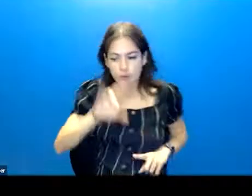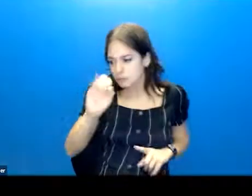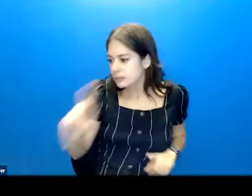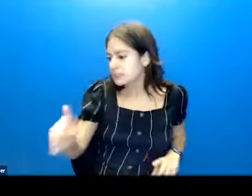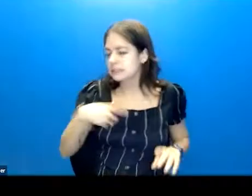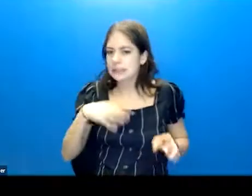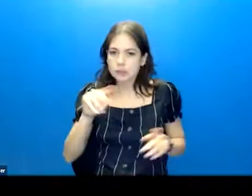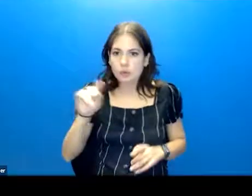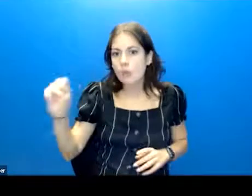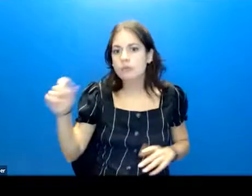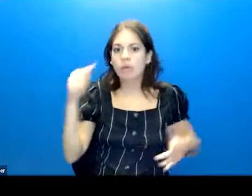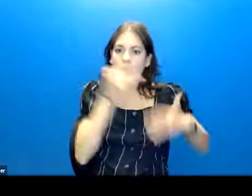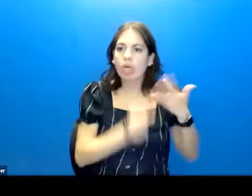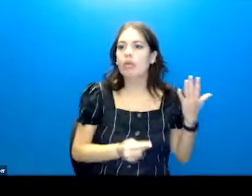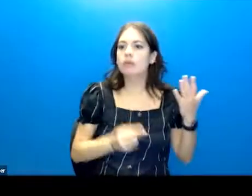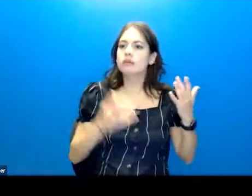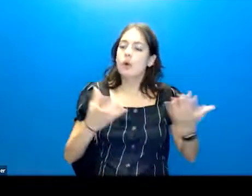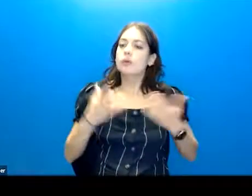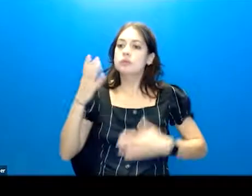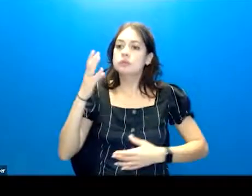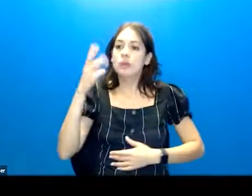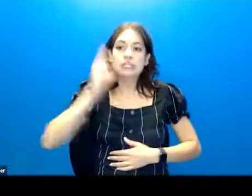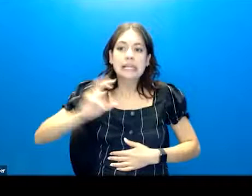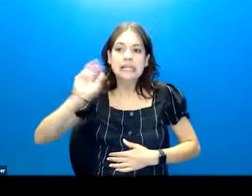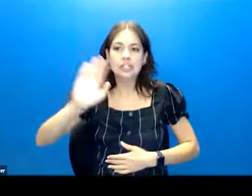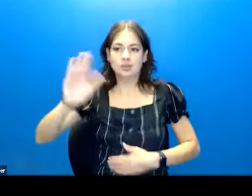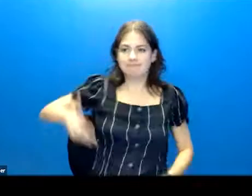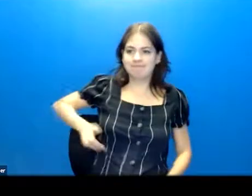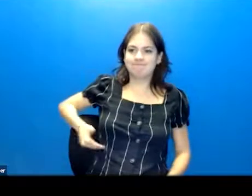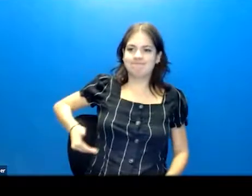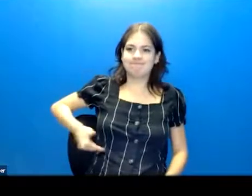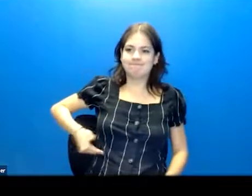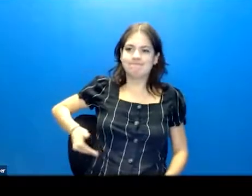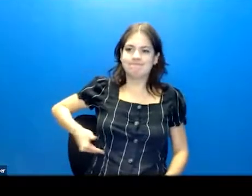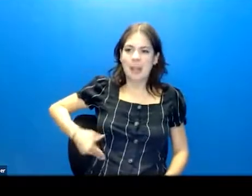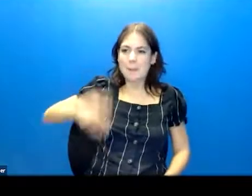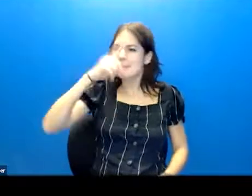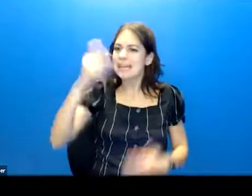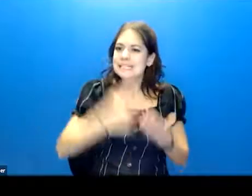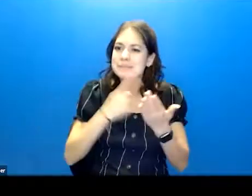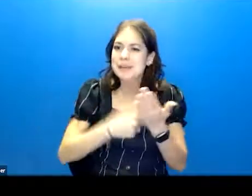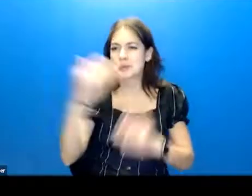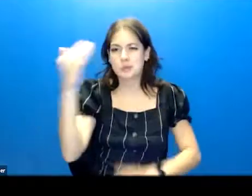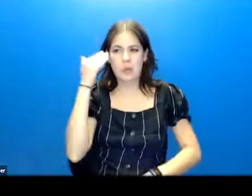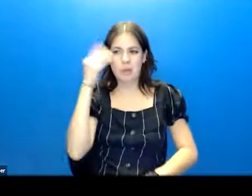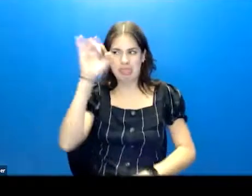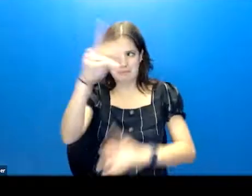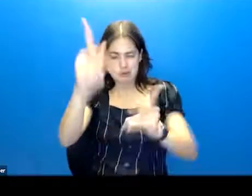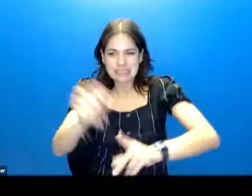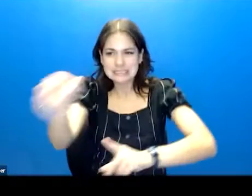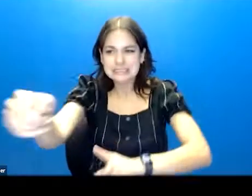and whatever. I always want you to listen to your gut. Okay. Because sometimes you know that person